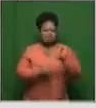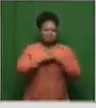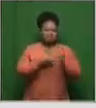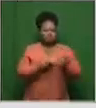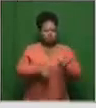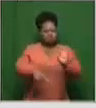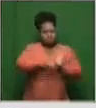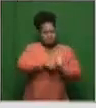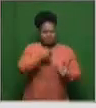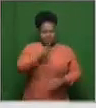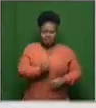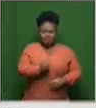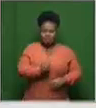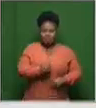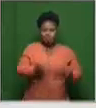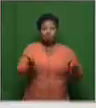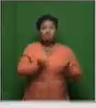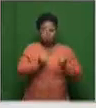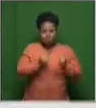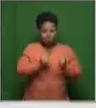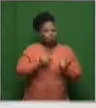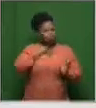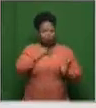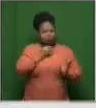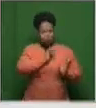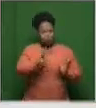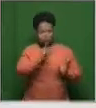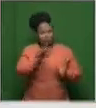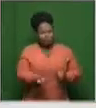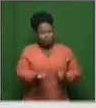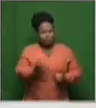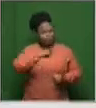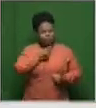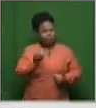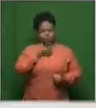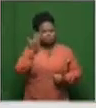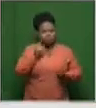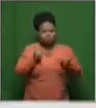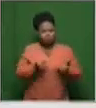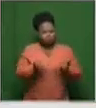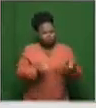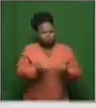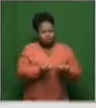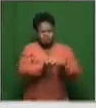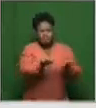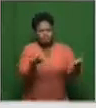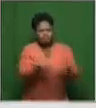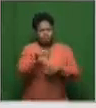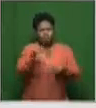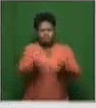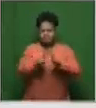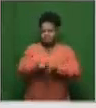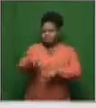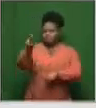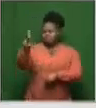minus 70 degree refrigeration facilities where we'd be able to roll out a vaccine on a mass scale that the US as well